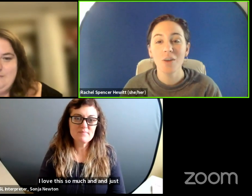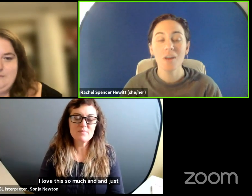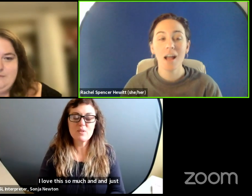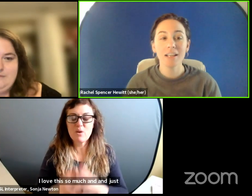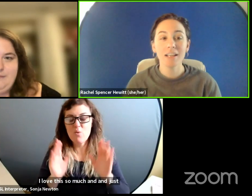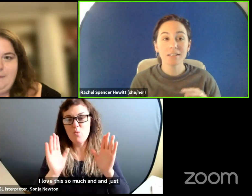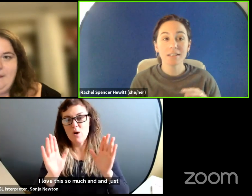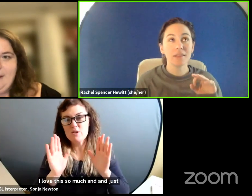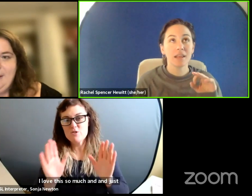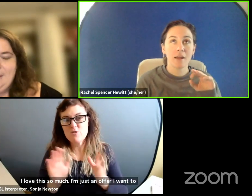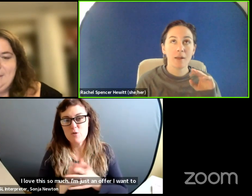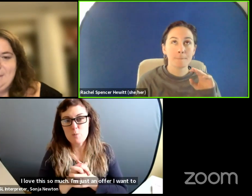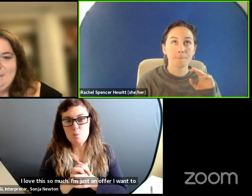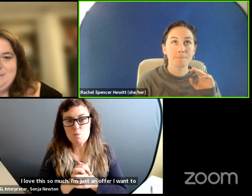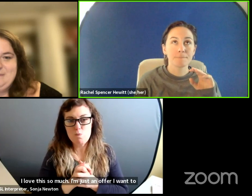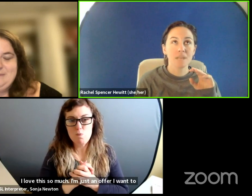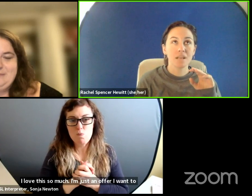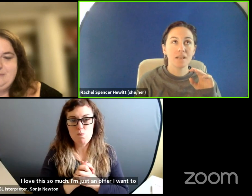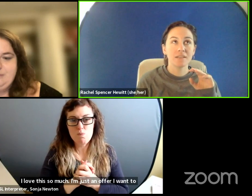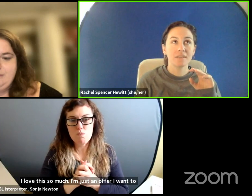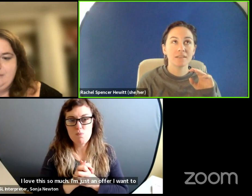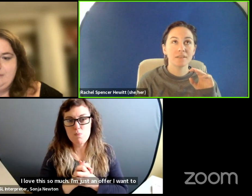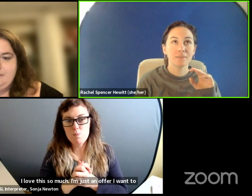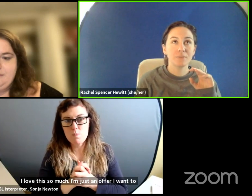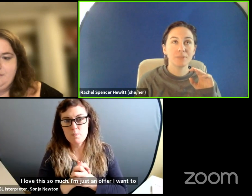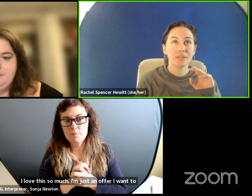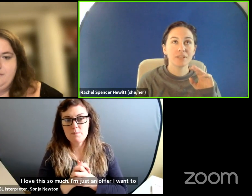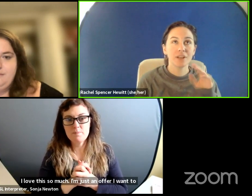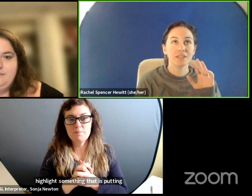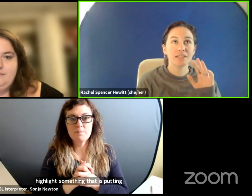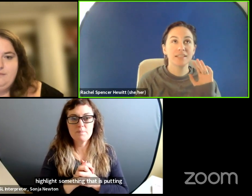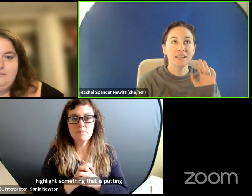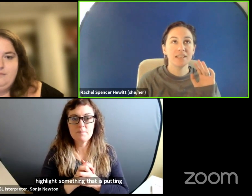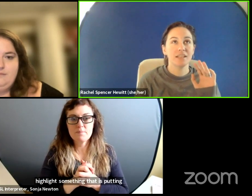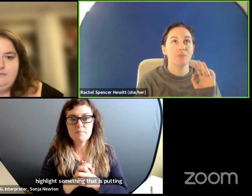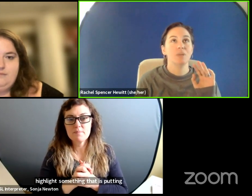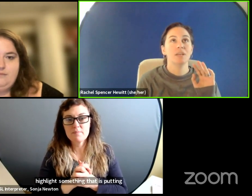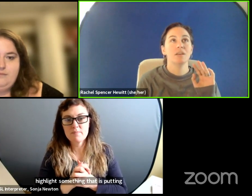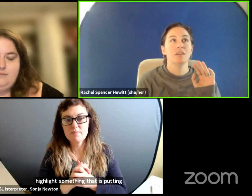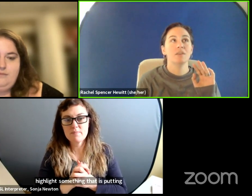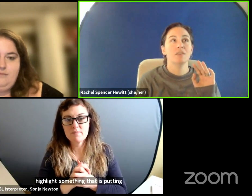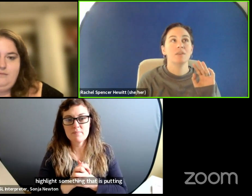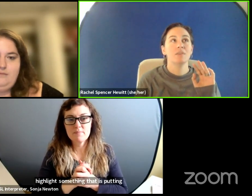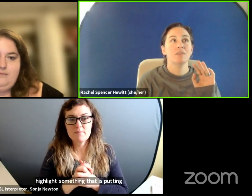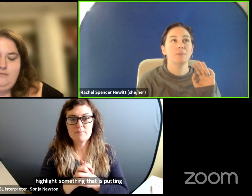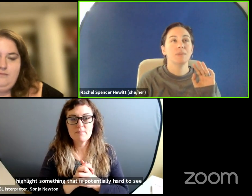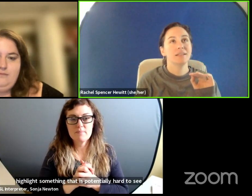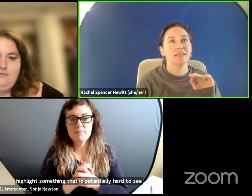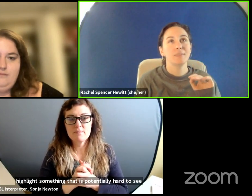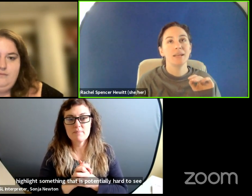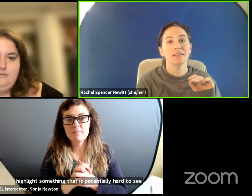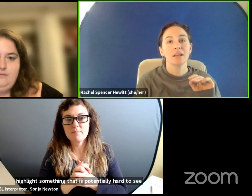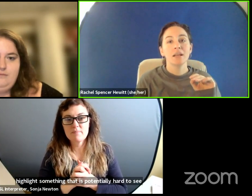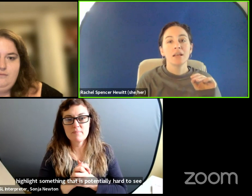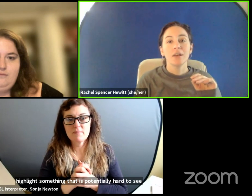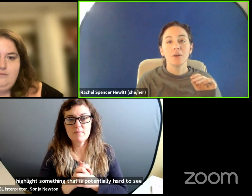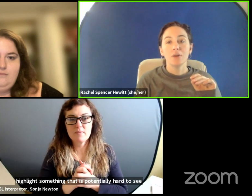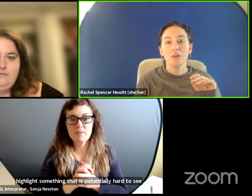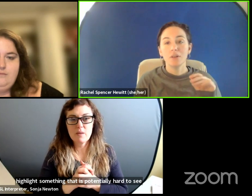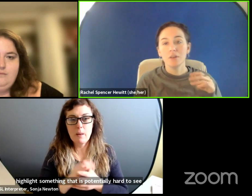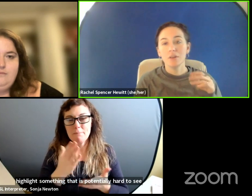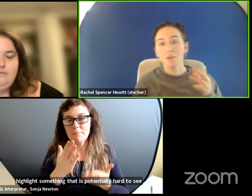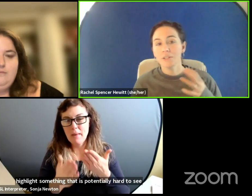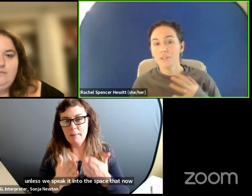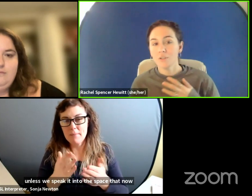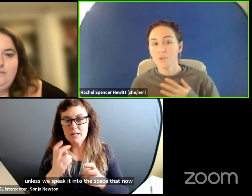want to highlight something that, um, is potentially hard to see unless we, um, speak it into the space that